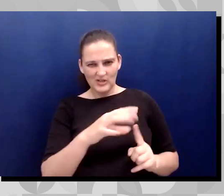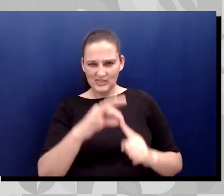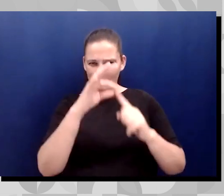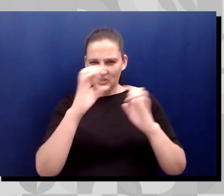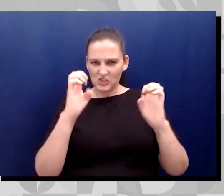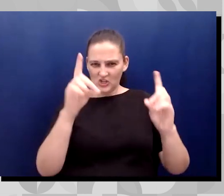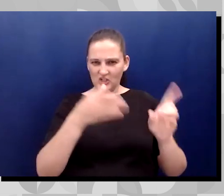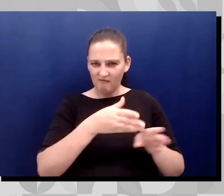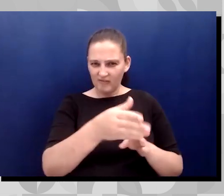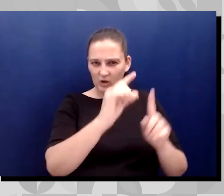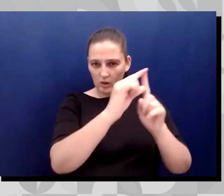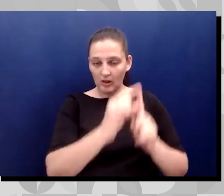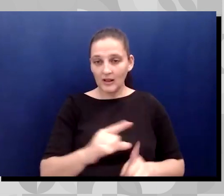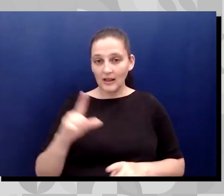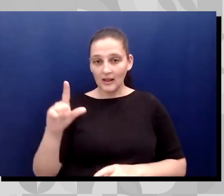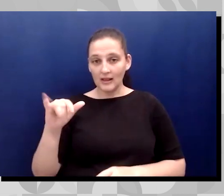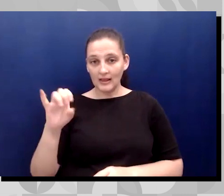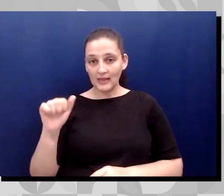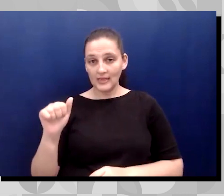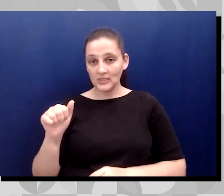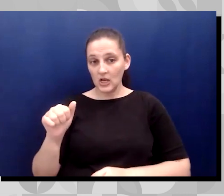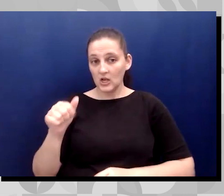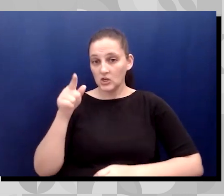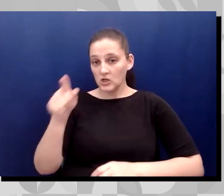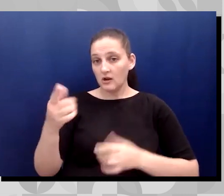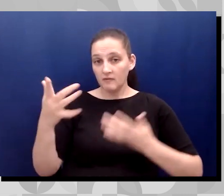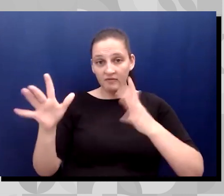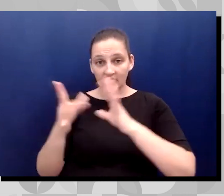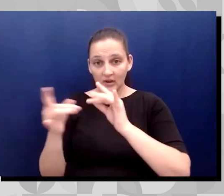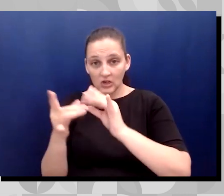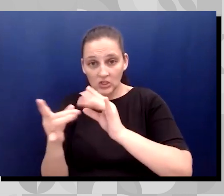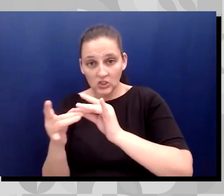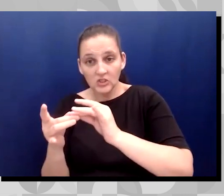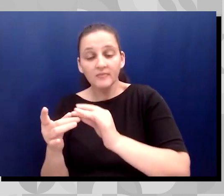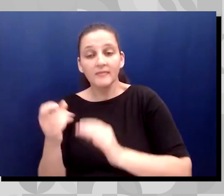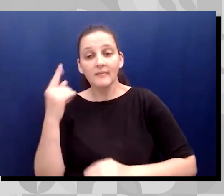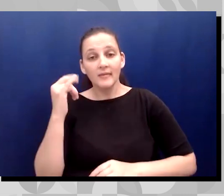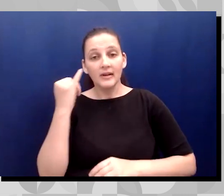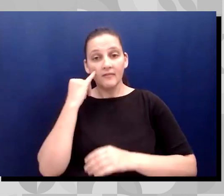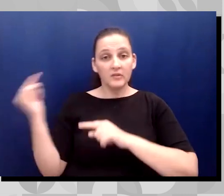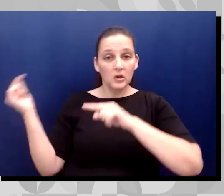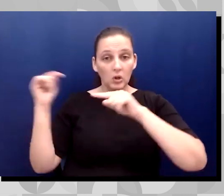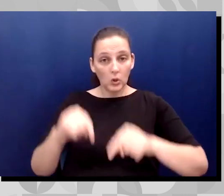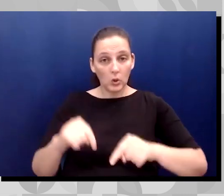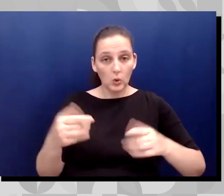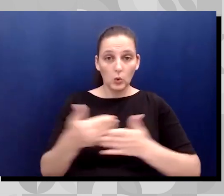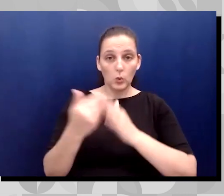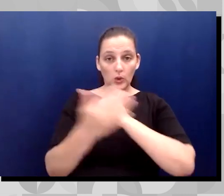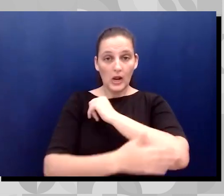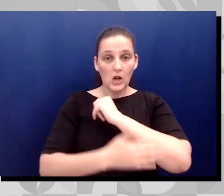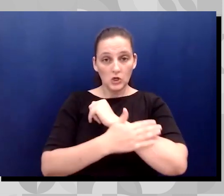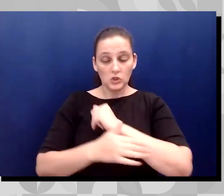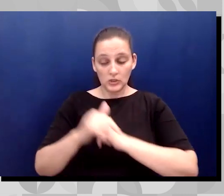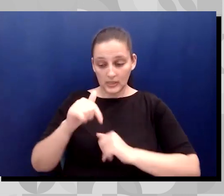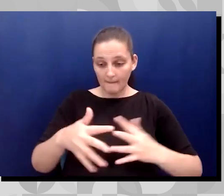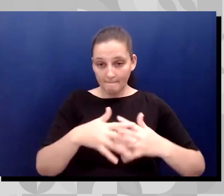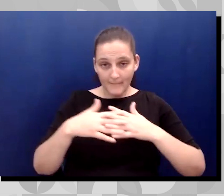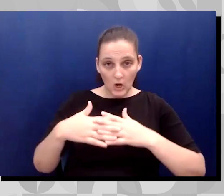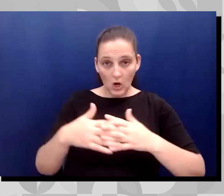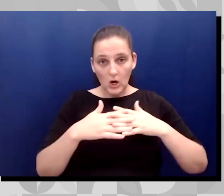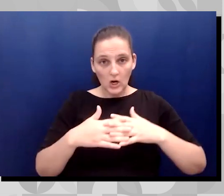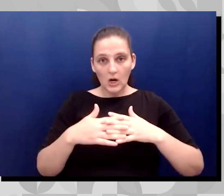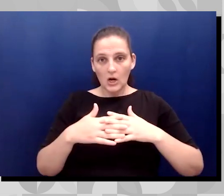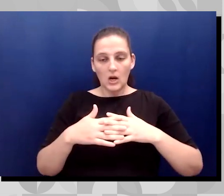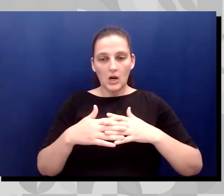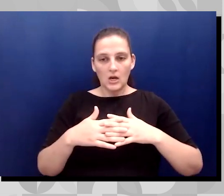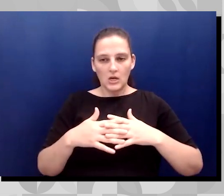already mentioned, when you come into a new country and you're already having to deal with, you know, understanding